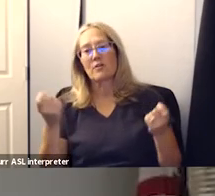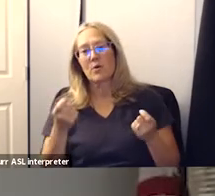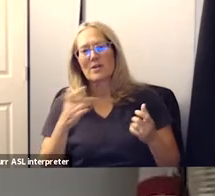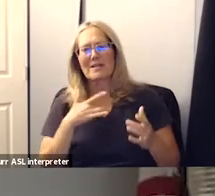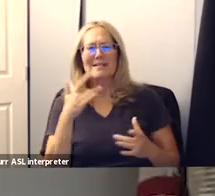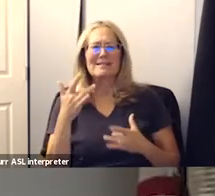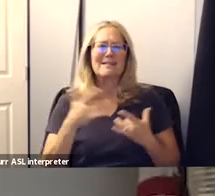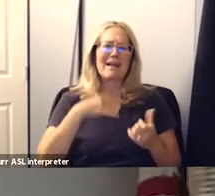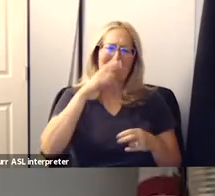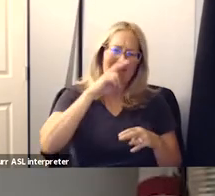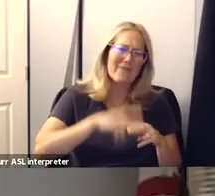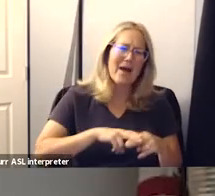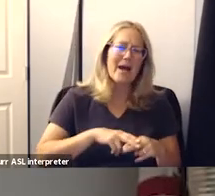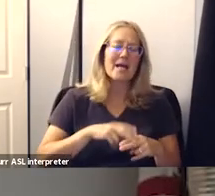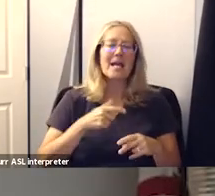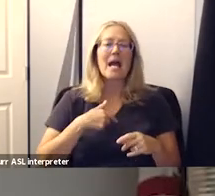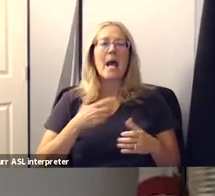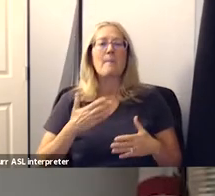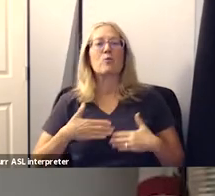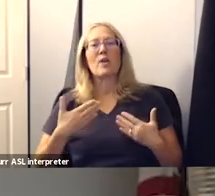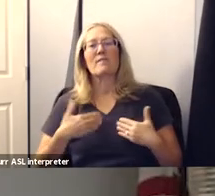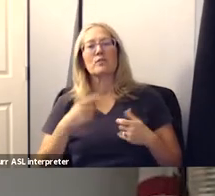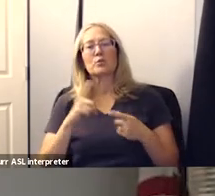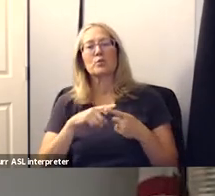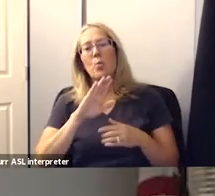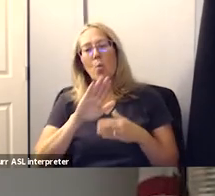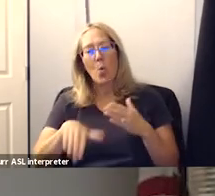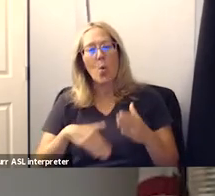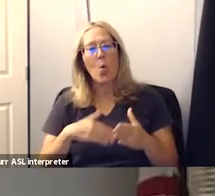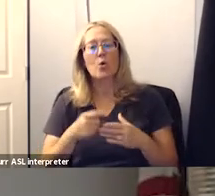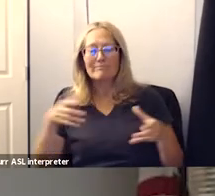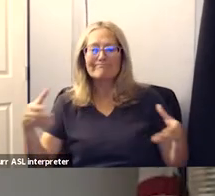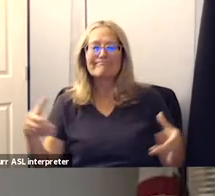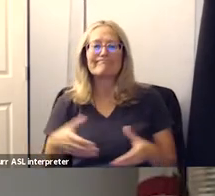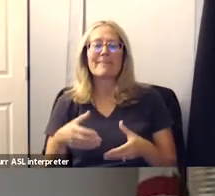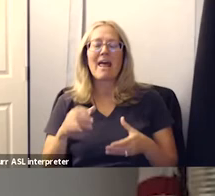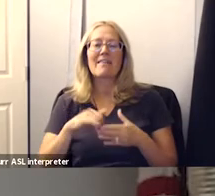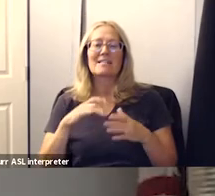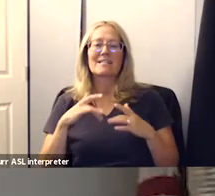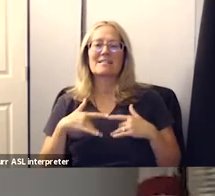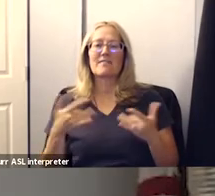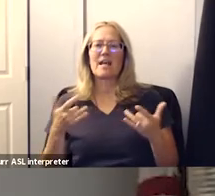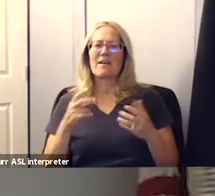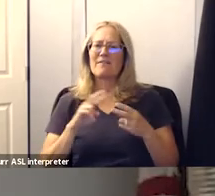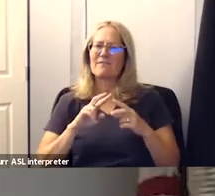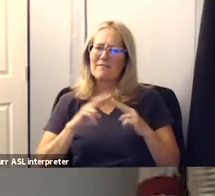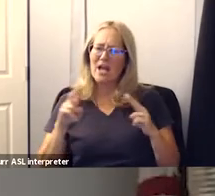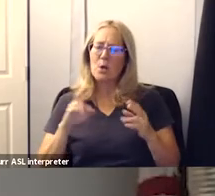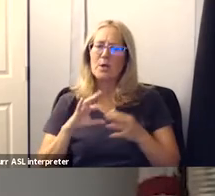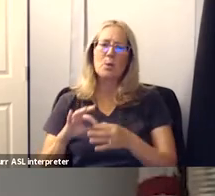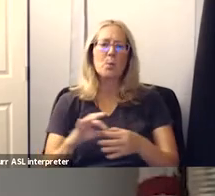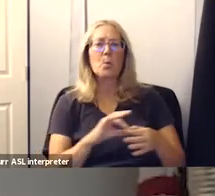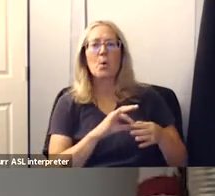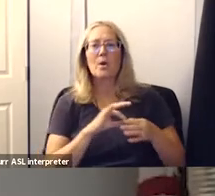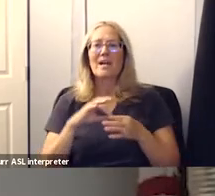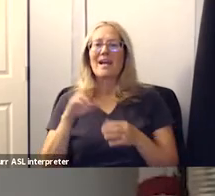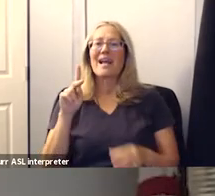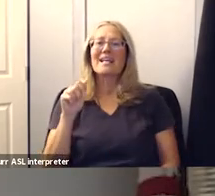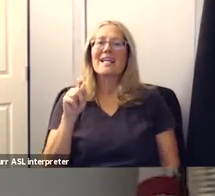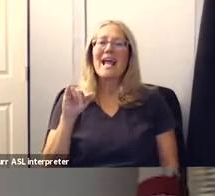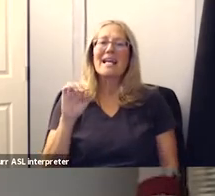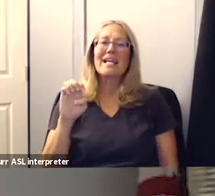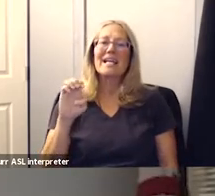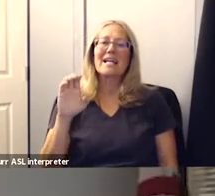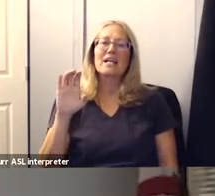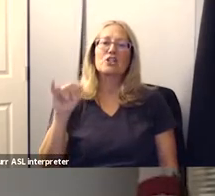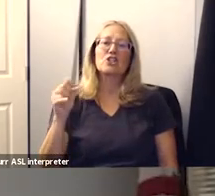fun and i'm really grateful to everyone who put this event together which was really coordinated and envisioned by katie jacobs of